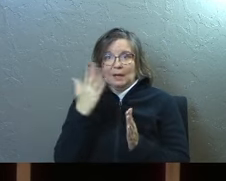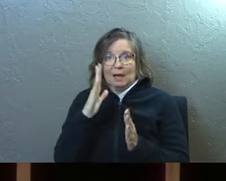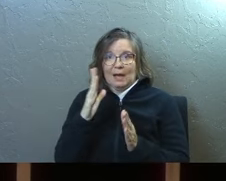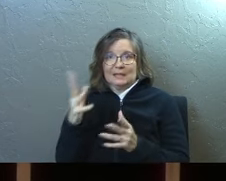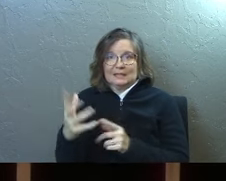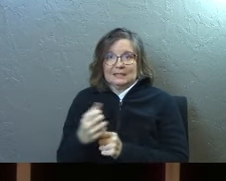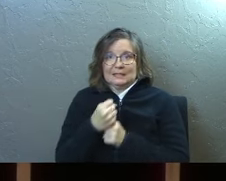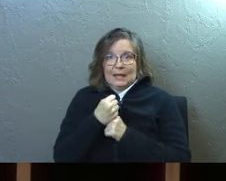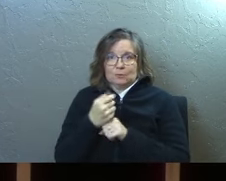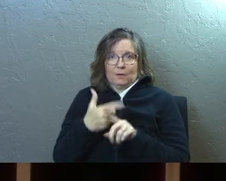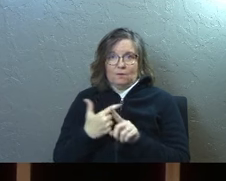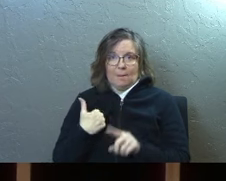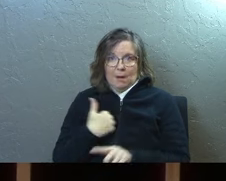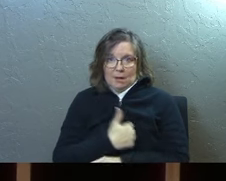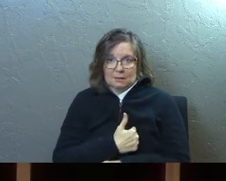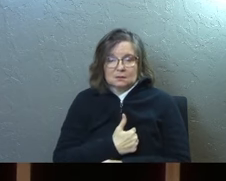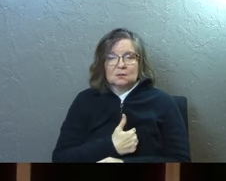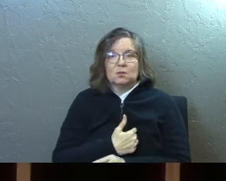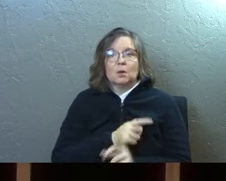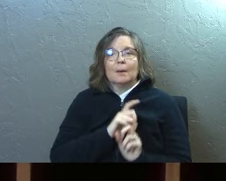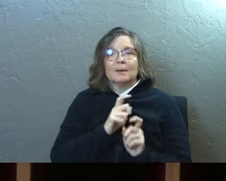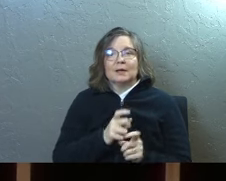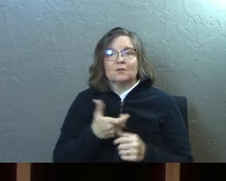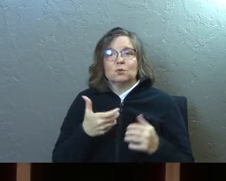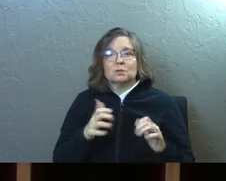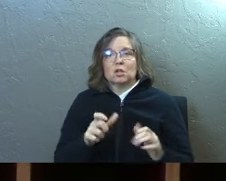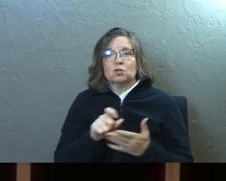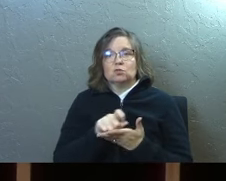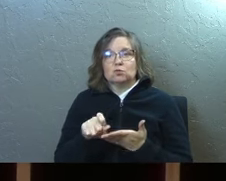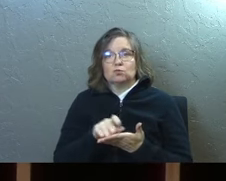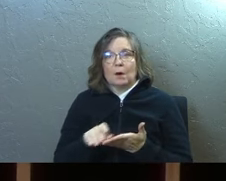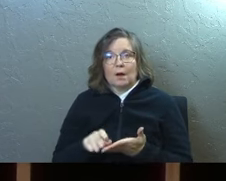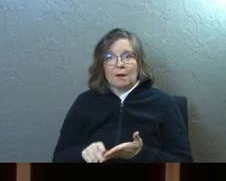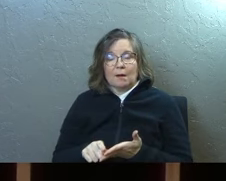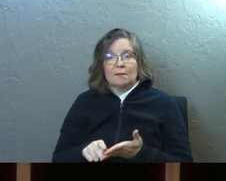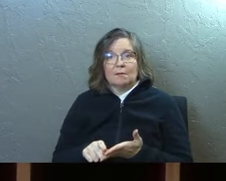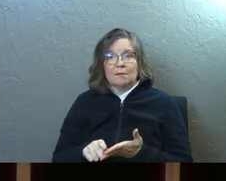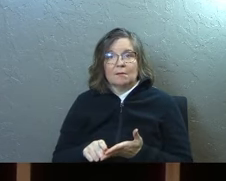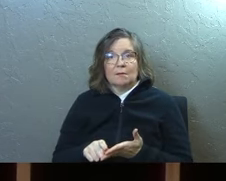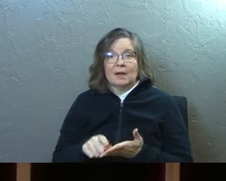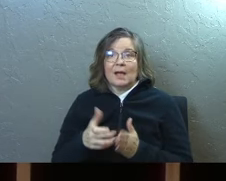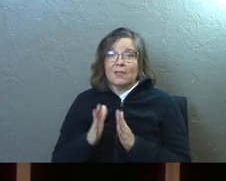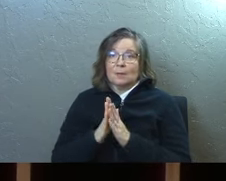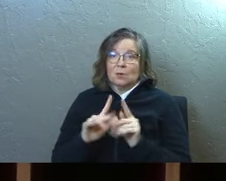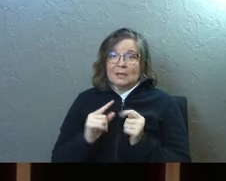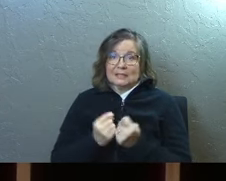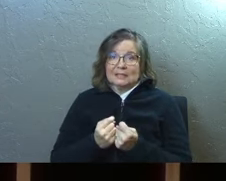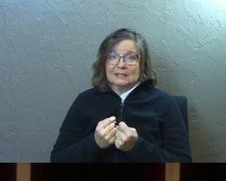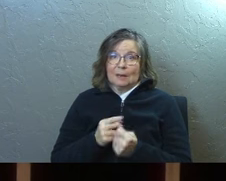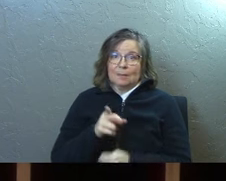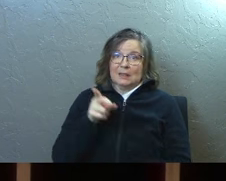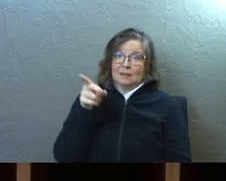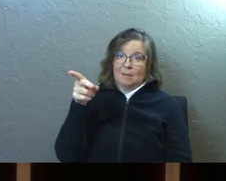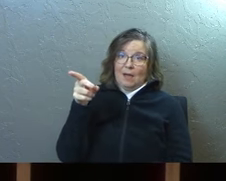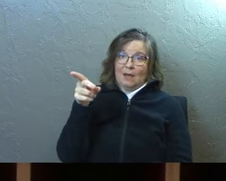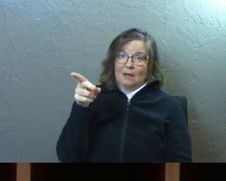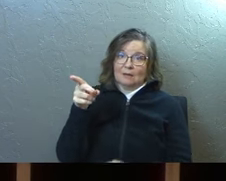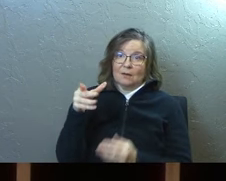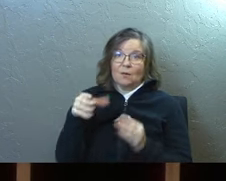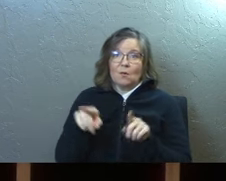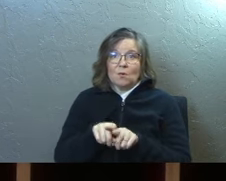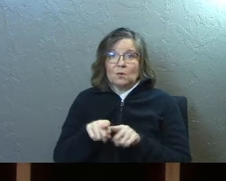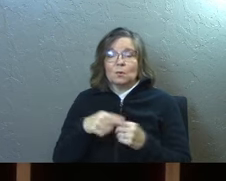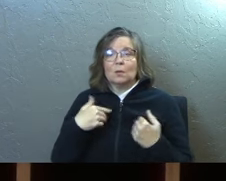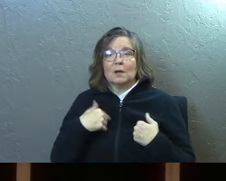God is capturing from us. And so I'm just going to give you a chance to write that on there. there's prayer teams that are going to be in the back also. And